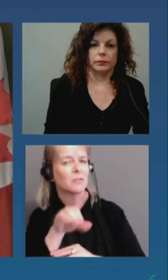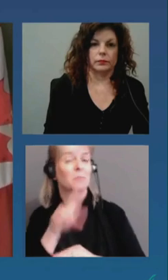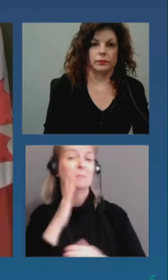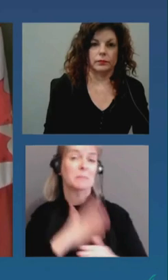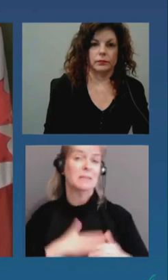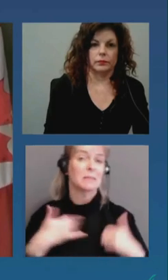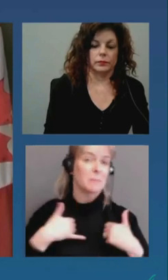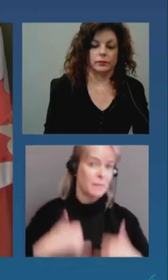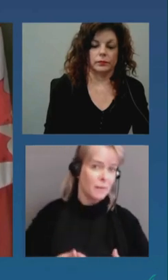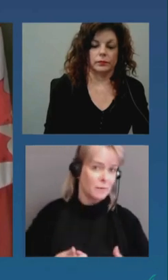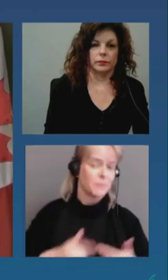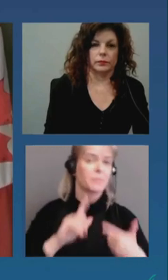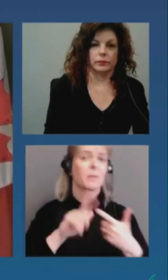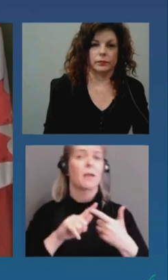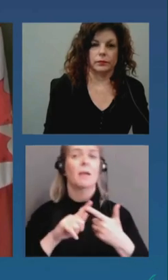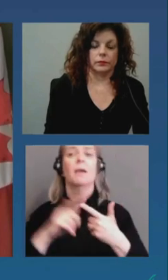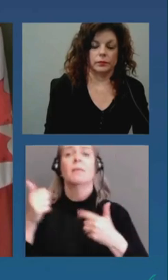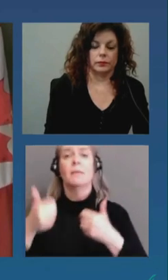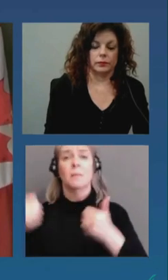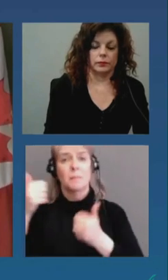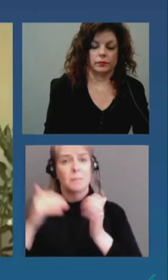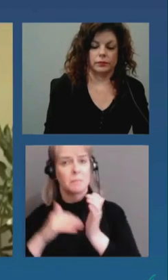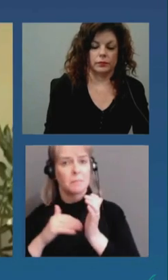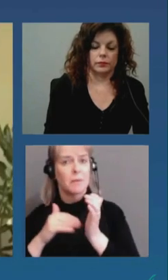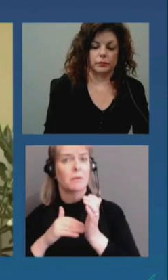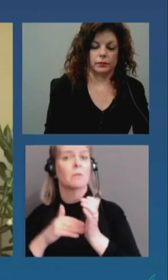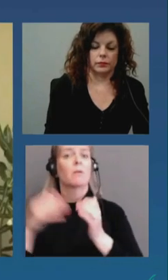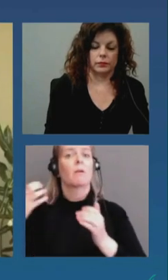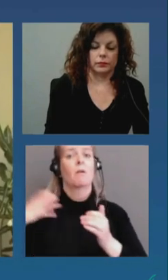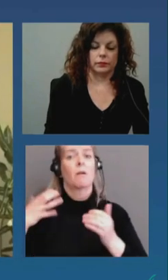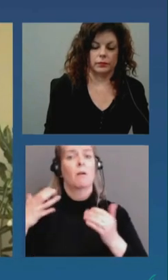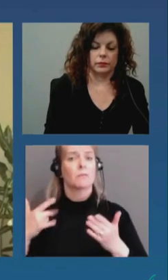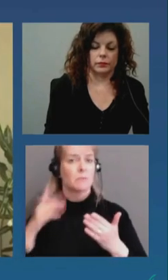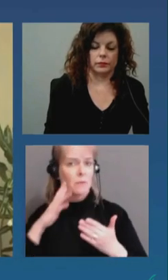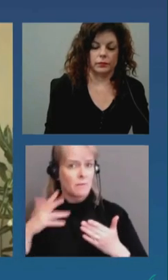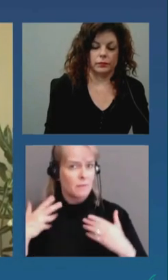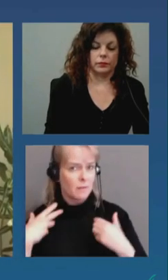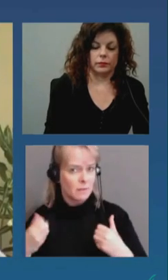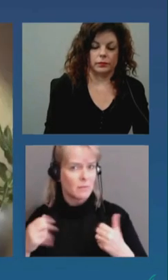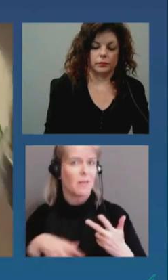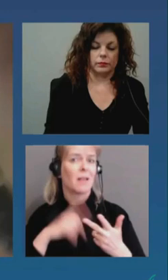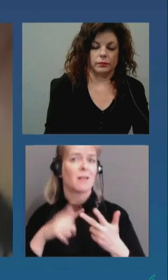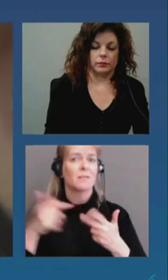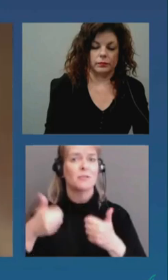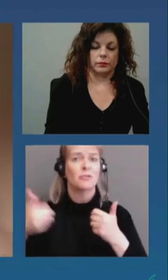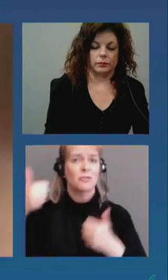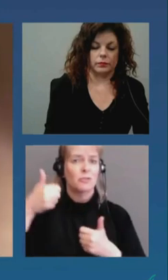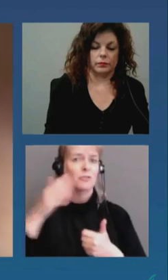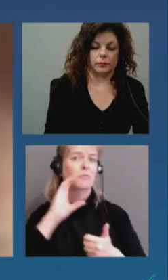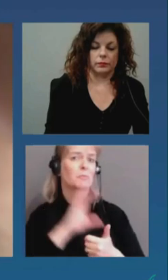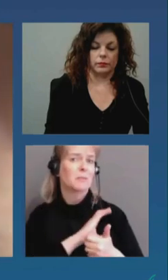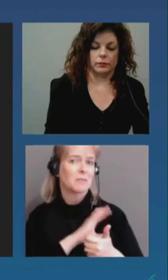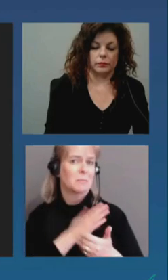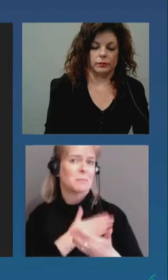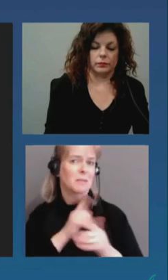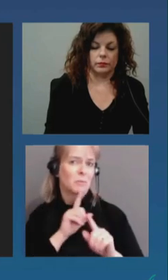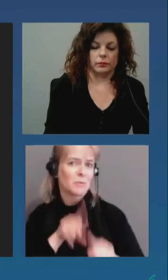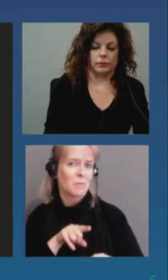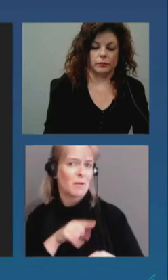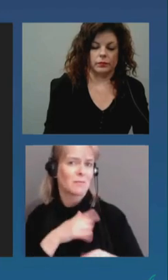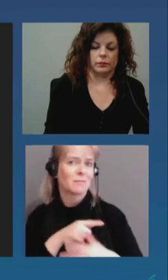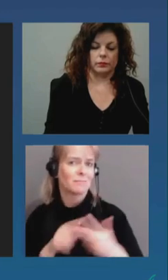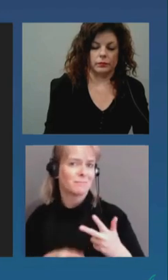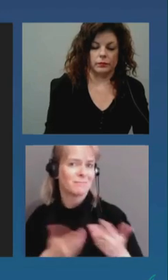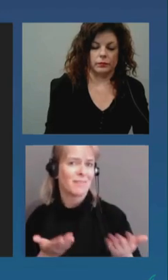chief that would be terrific thank you um thanks uh very much joanne i'll um